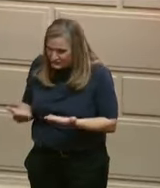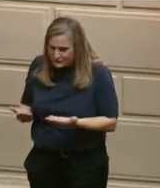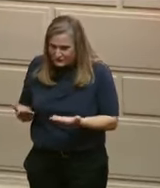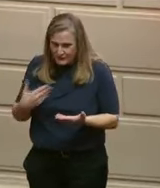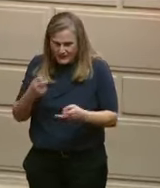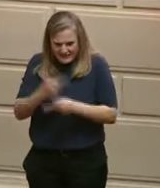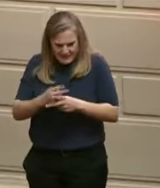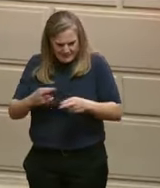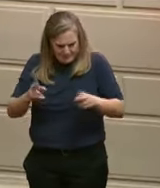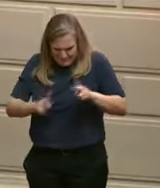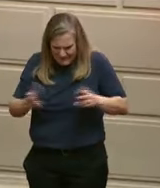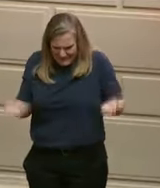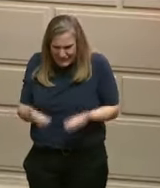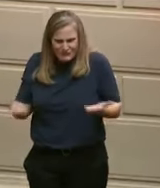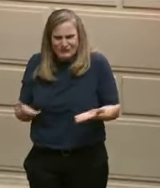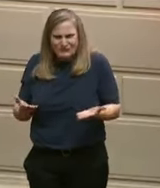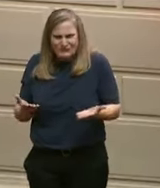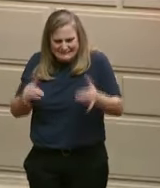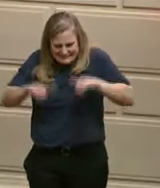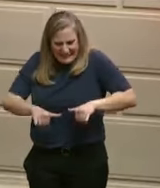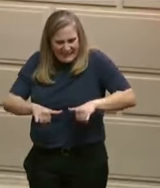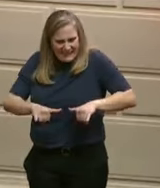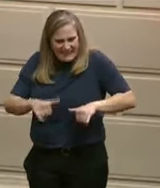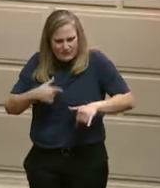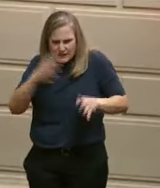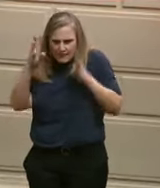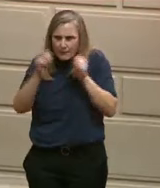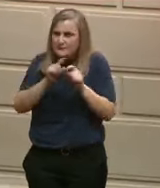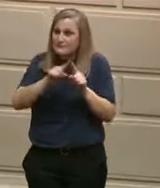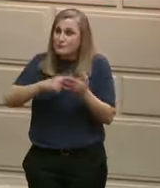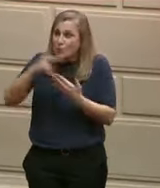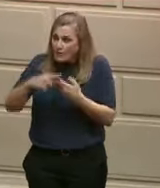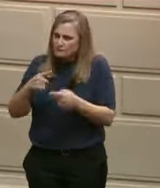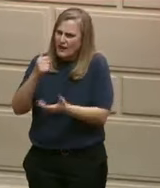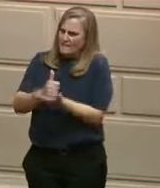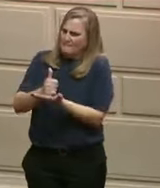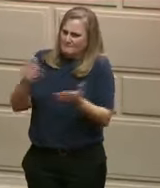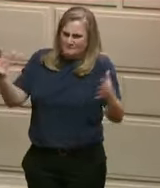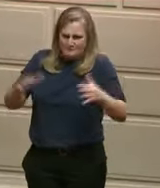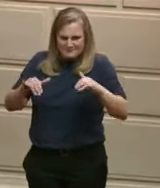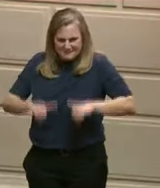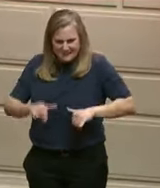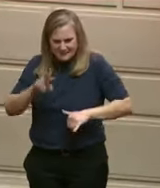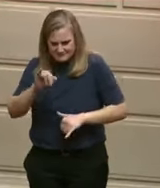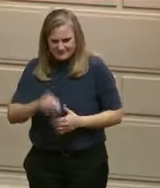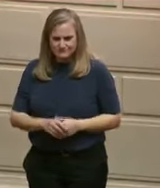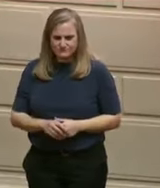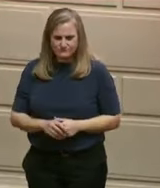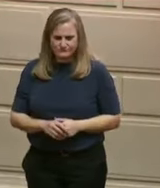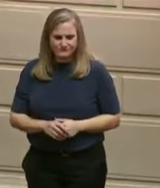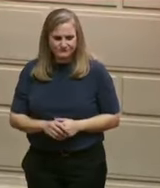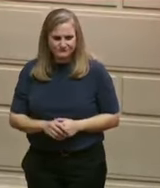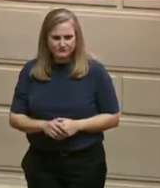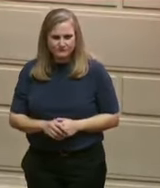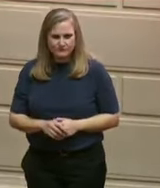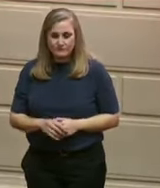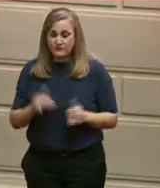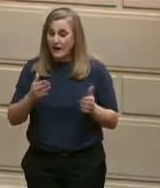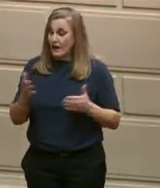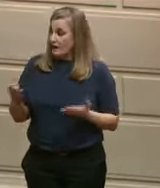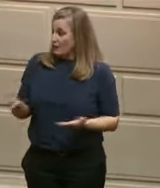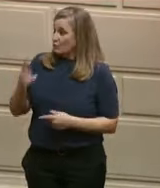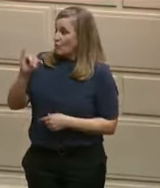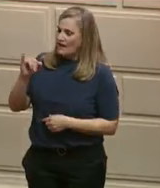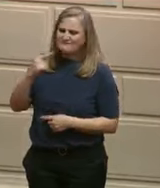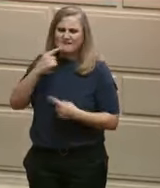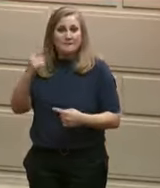Rhode Island is a small business state. I know that, not only as governor, but also